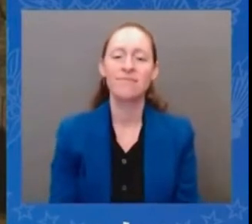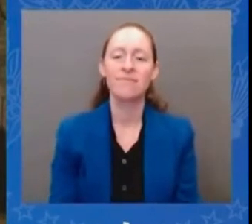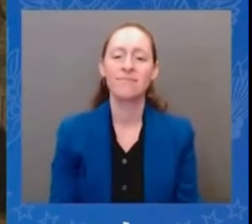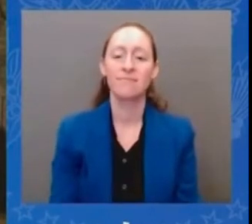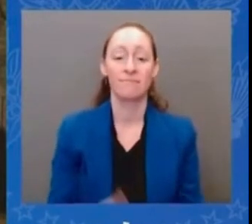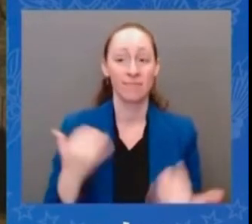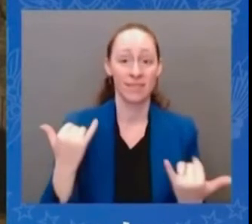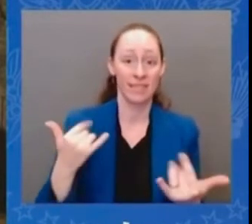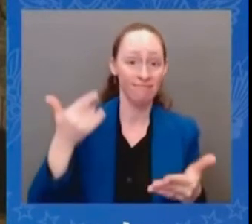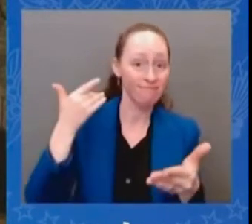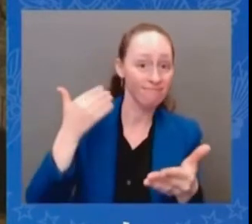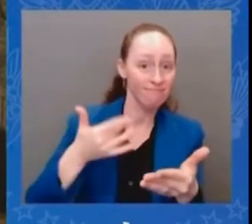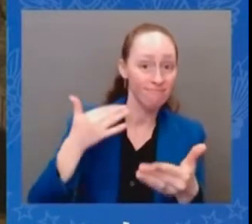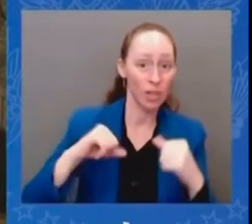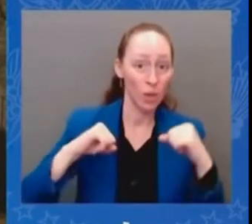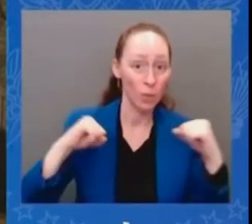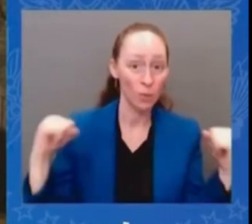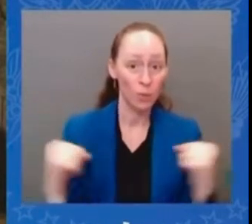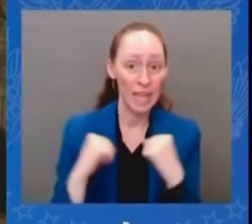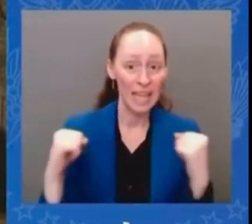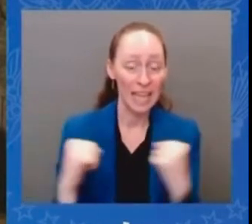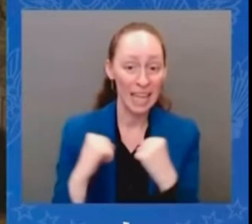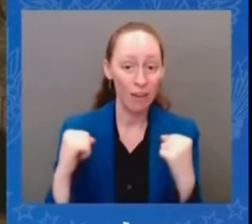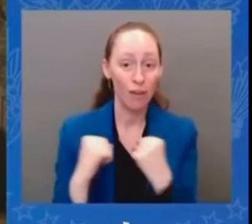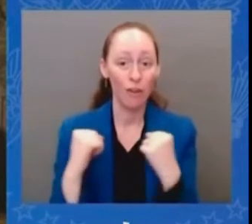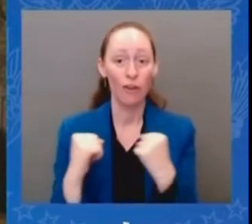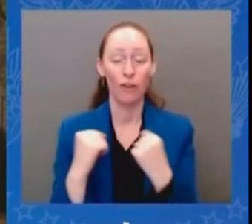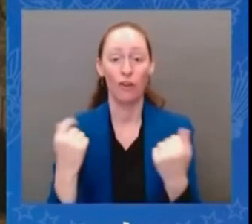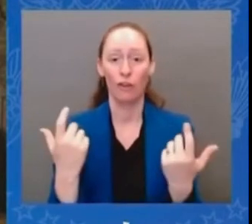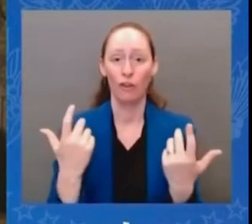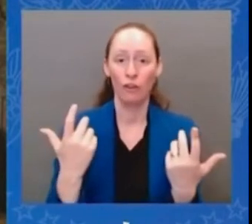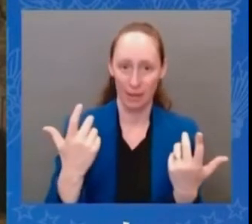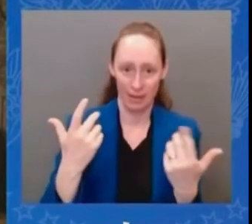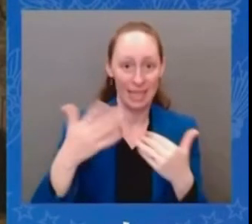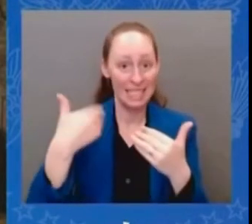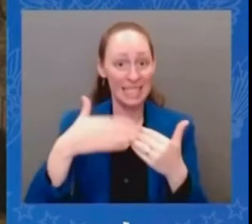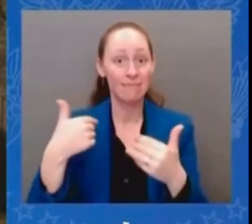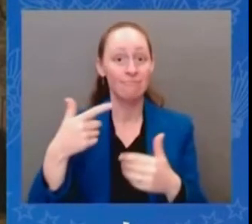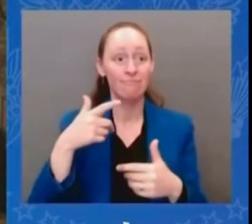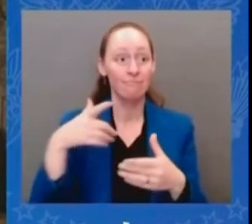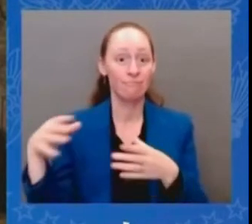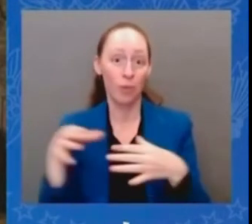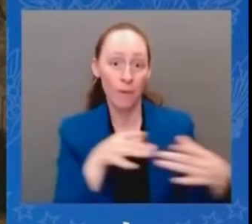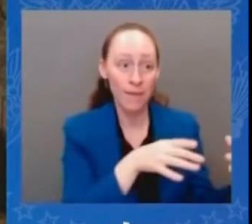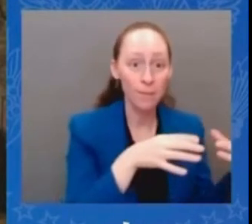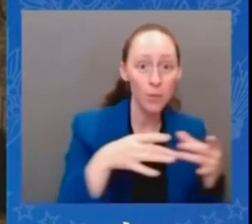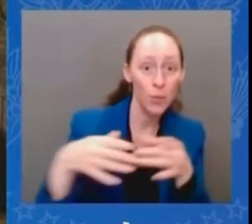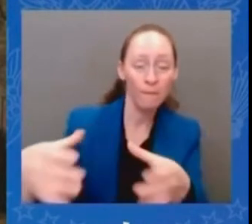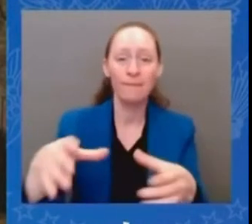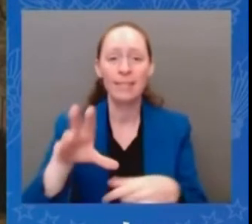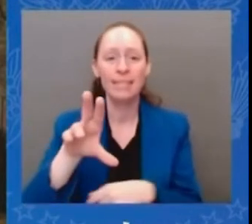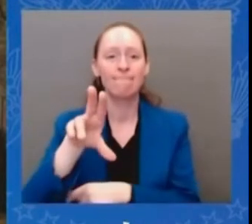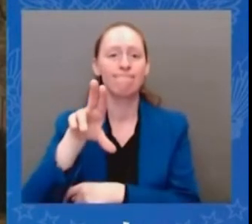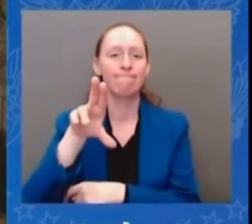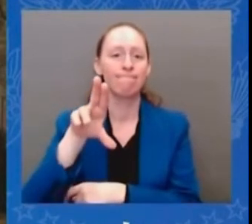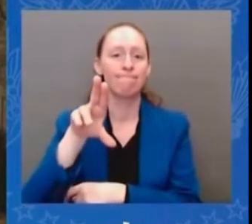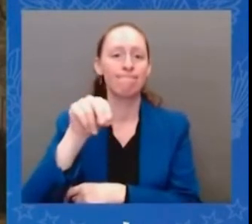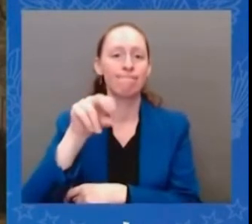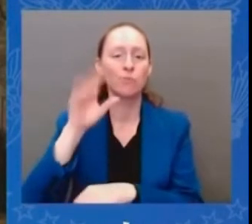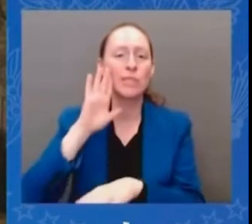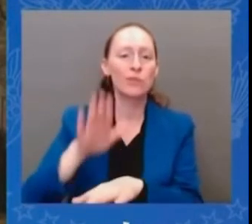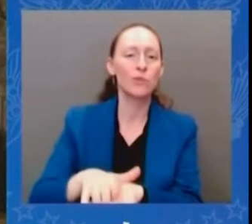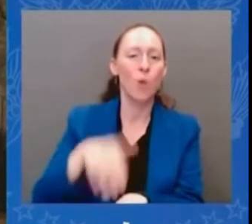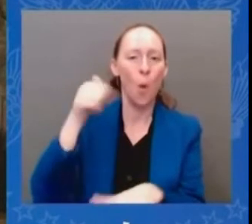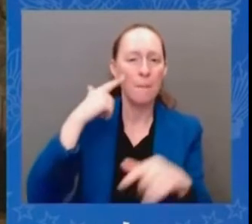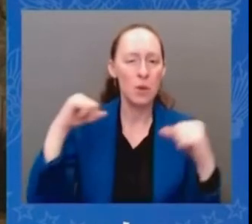as easily around the country but uh i think it remains to be seen exactly what the outcome will be except